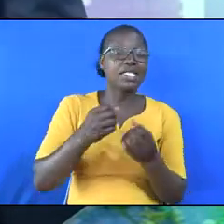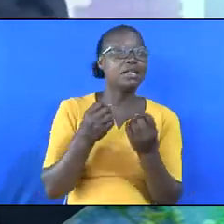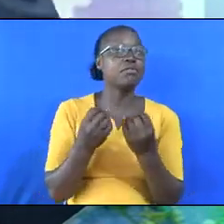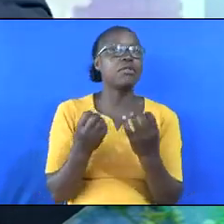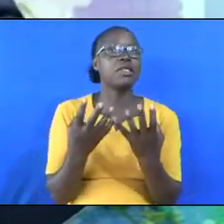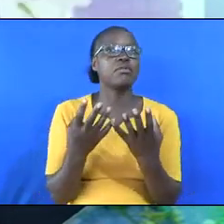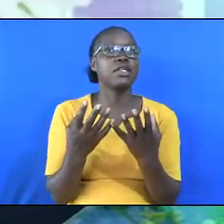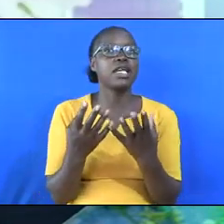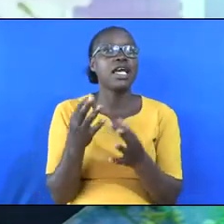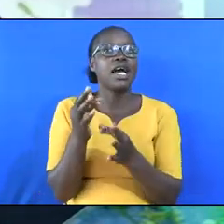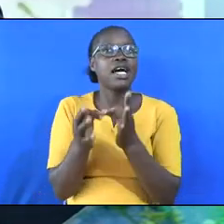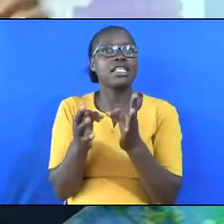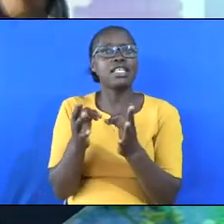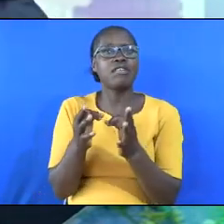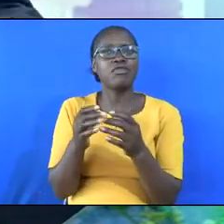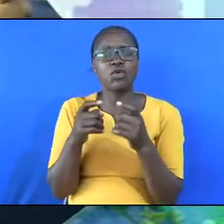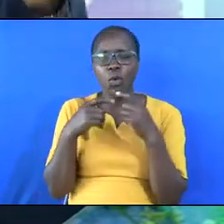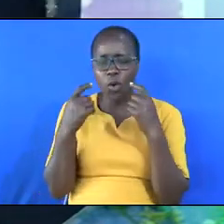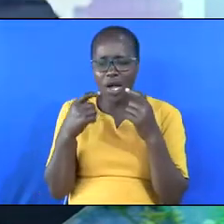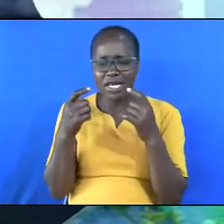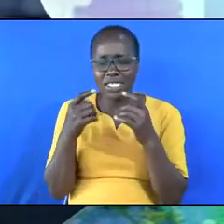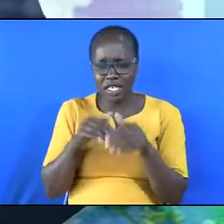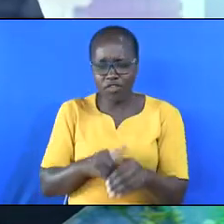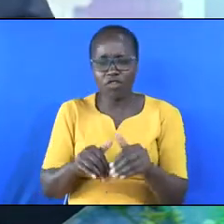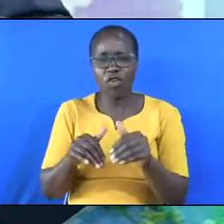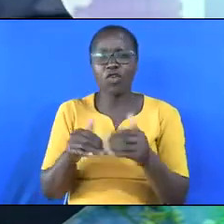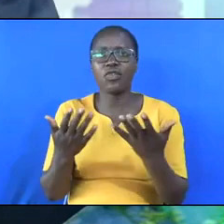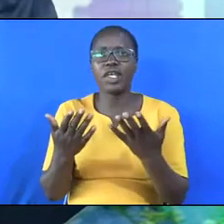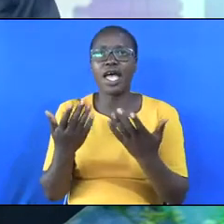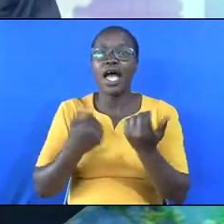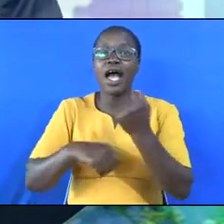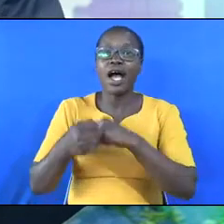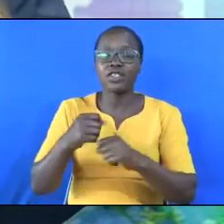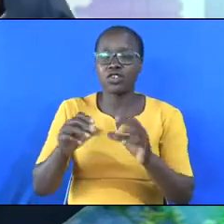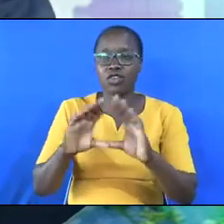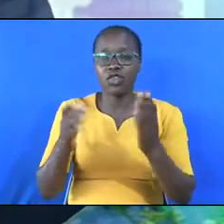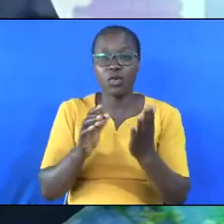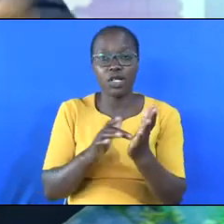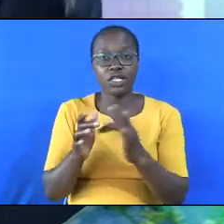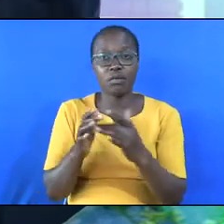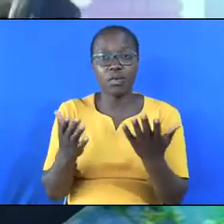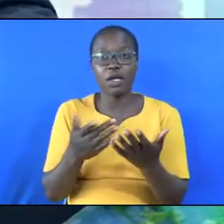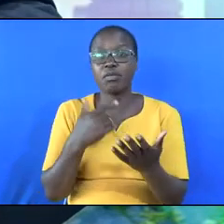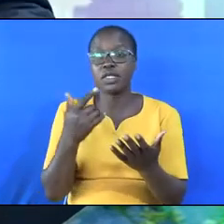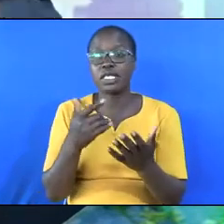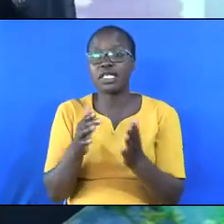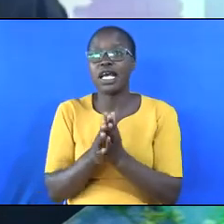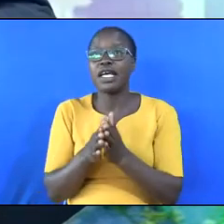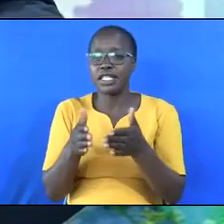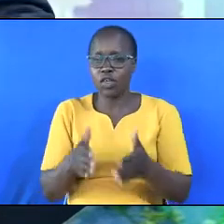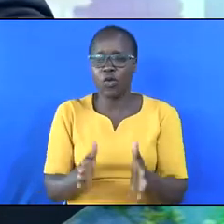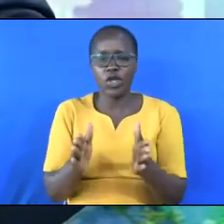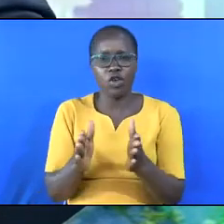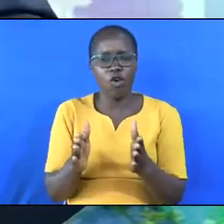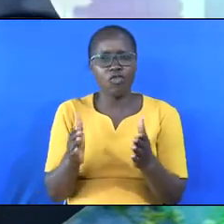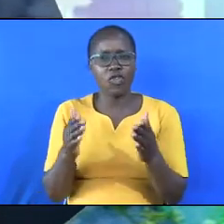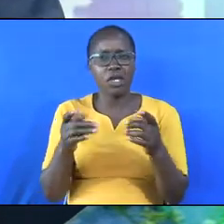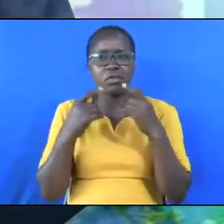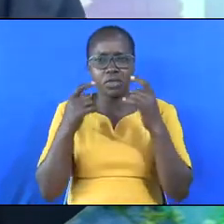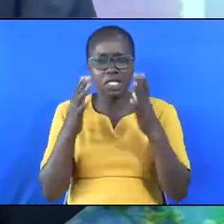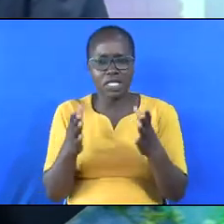And if we are wicked and follow the wickedness of the world, the Bible says that the days of the wicked will be shortened.